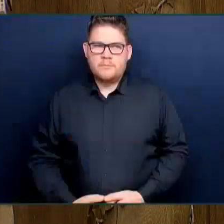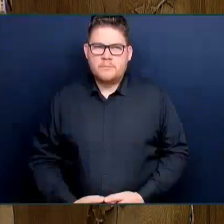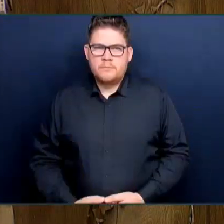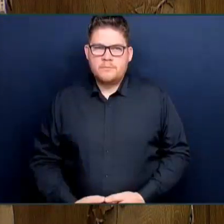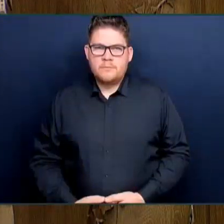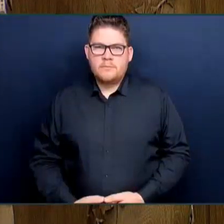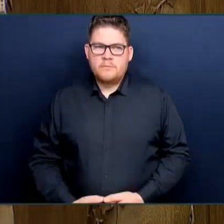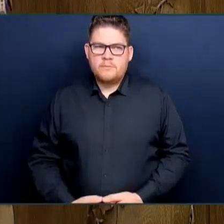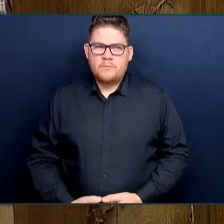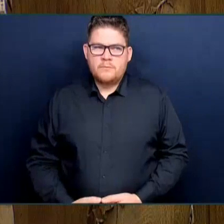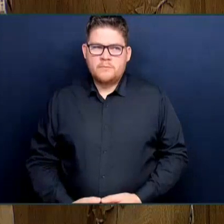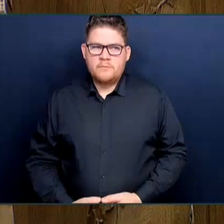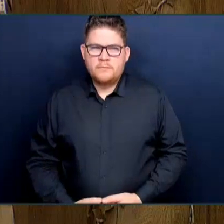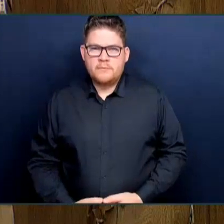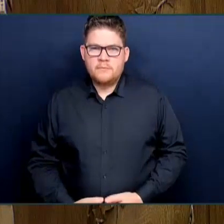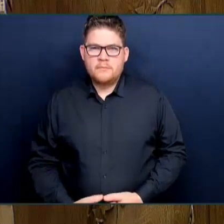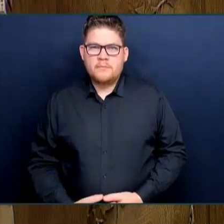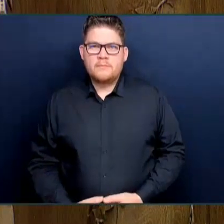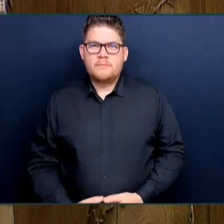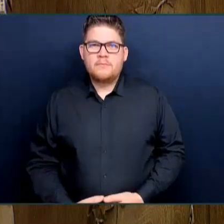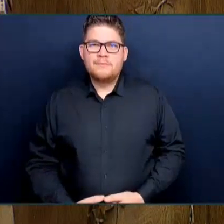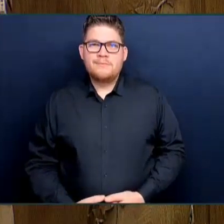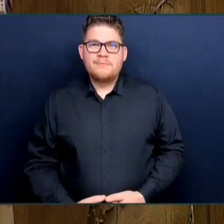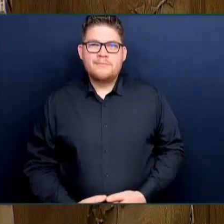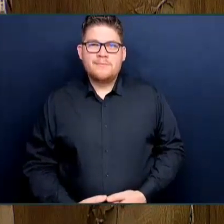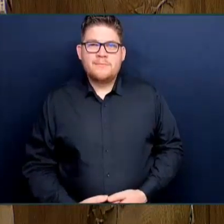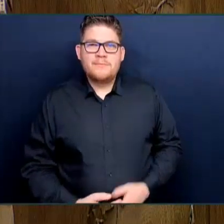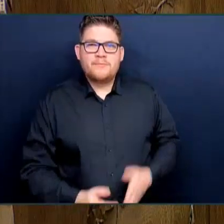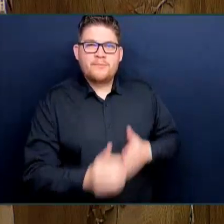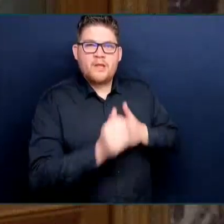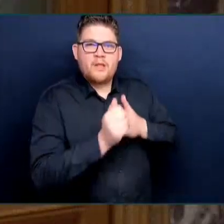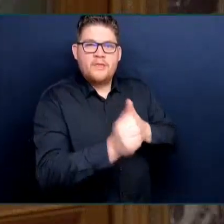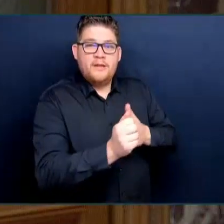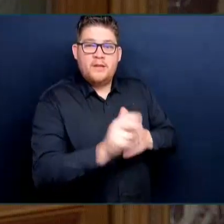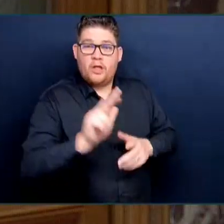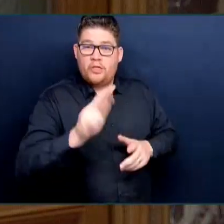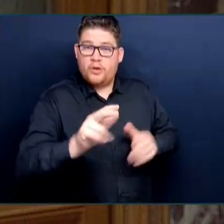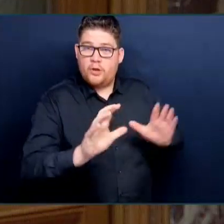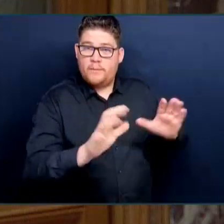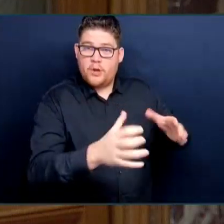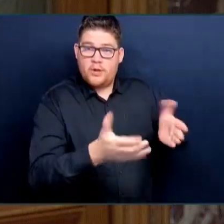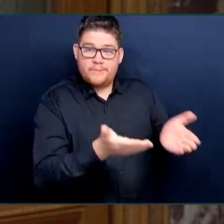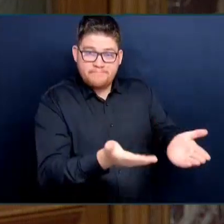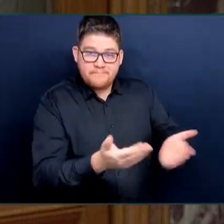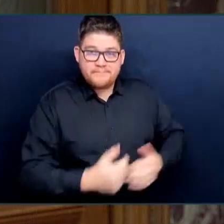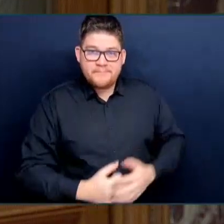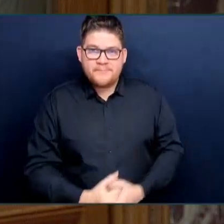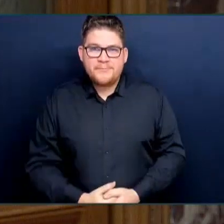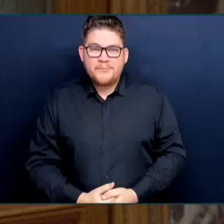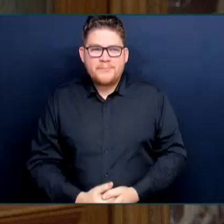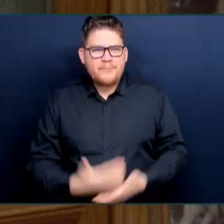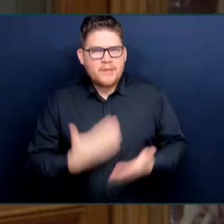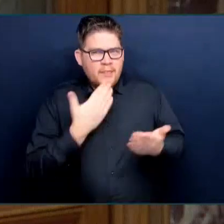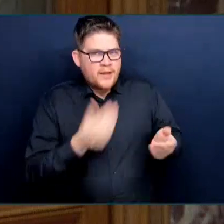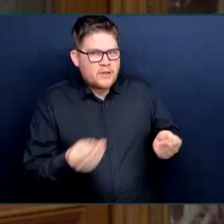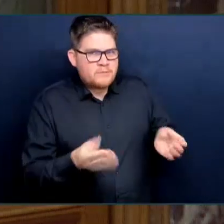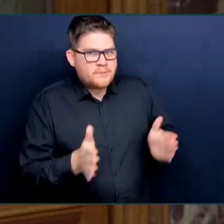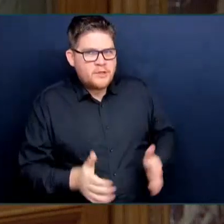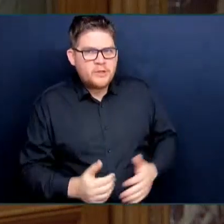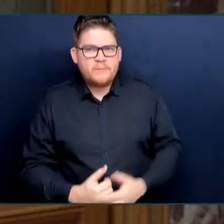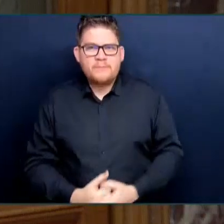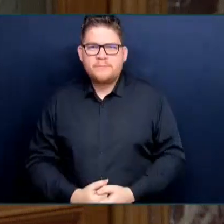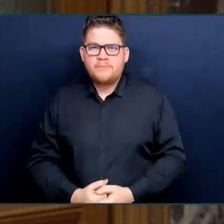The Leader of the Third Party. Thank you, Hon. Speaker. Thousands of people gathered here at the Legislature on Saturday, including Neil Young,